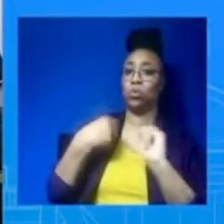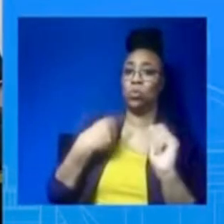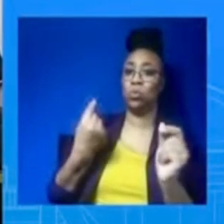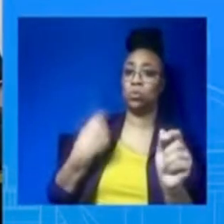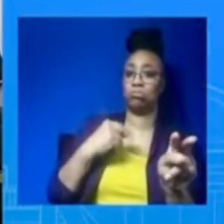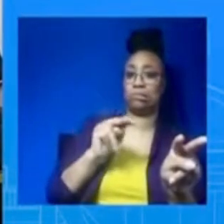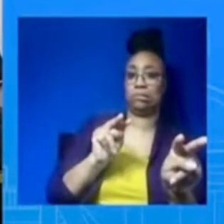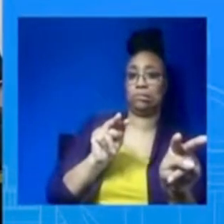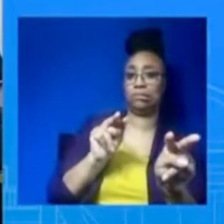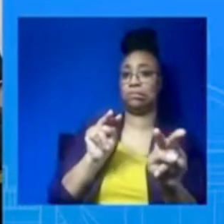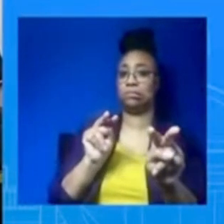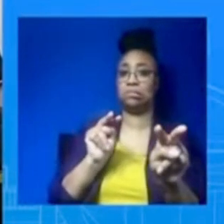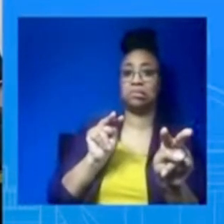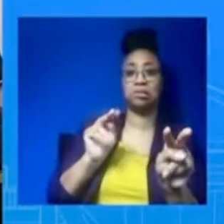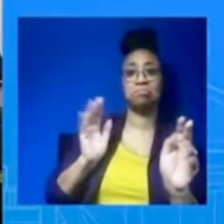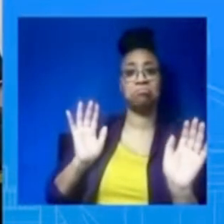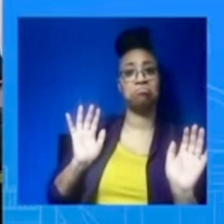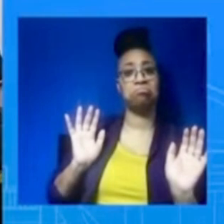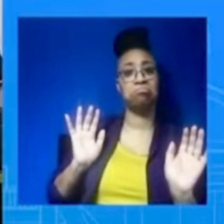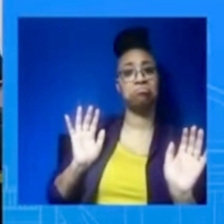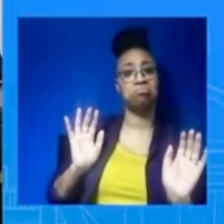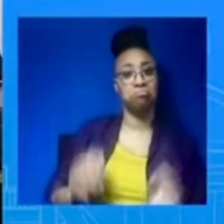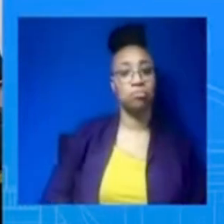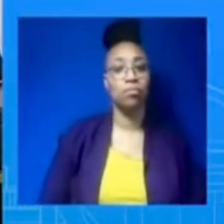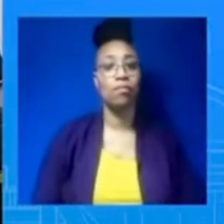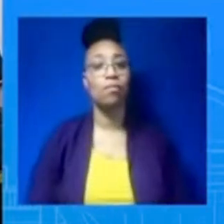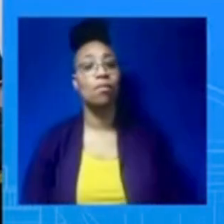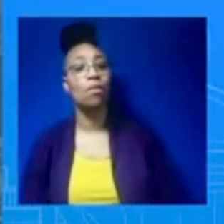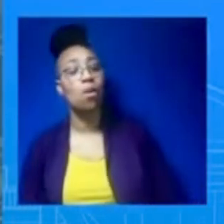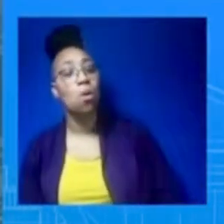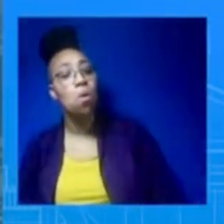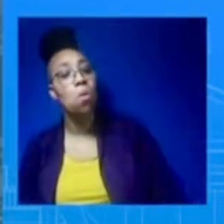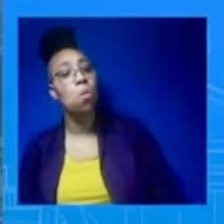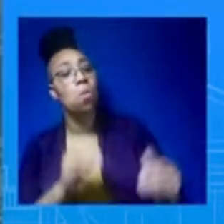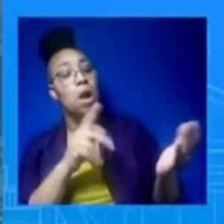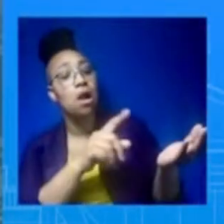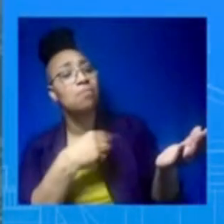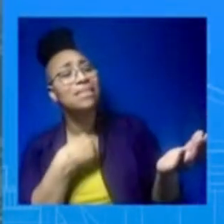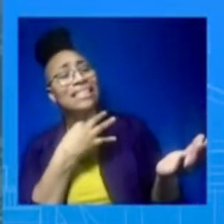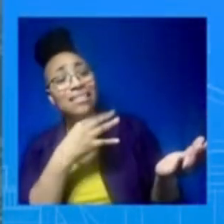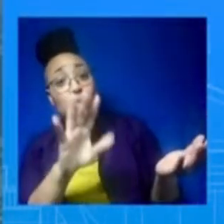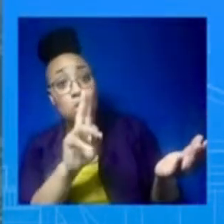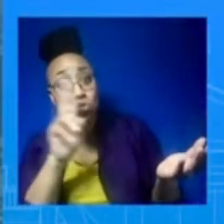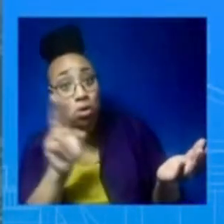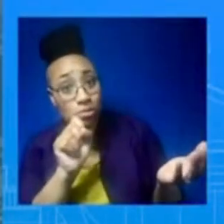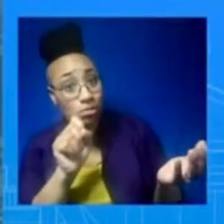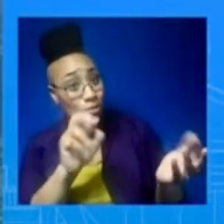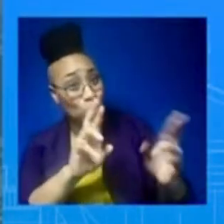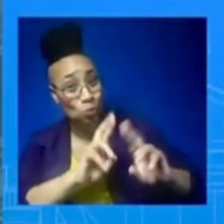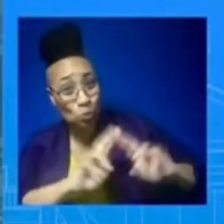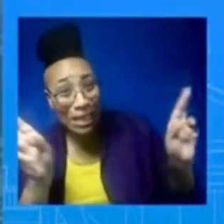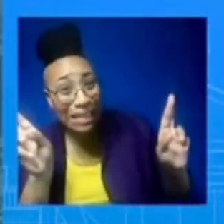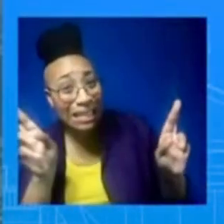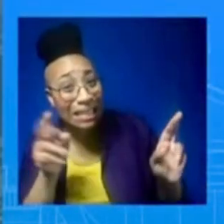facilitate the delivery of those MiG-29s? I don't know of any requests by the Poles to transmit their